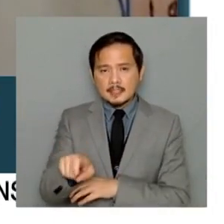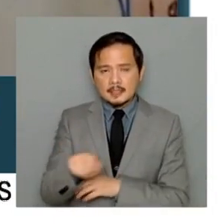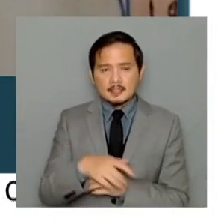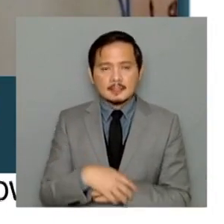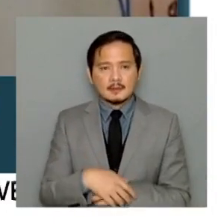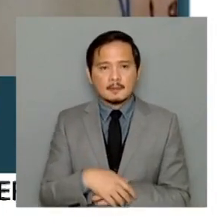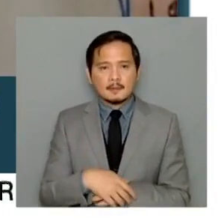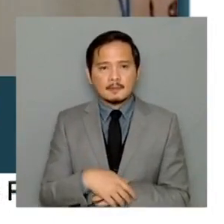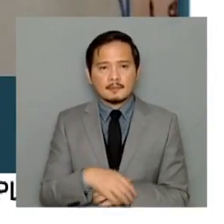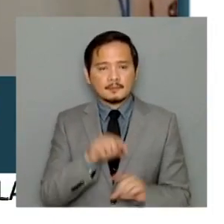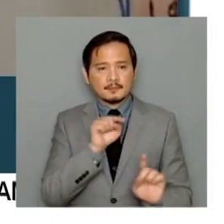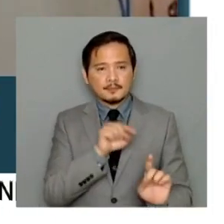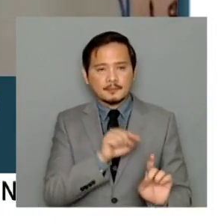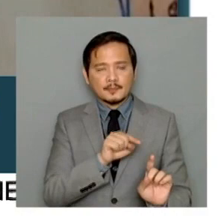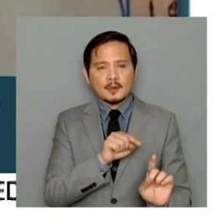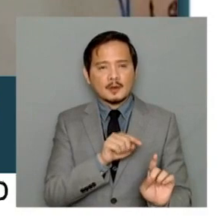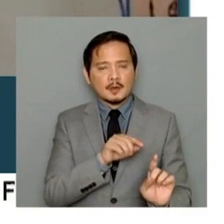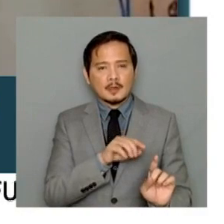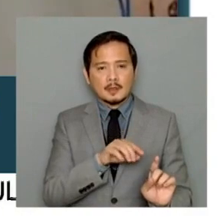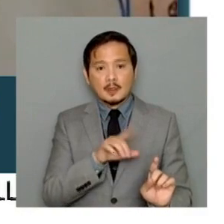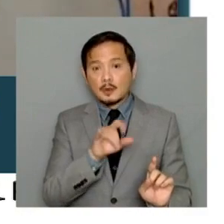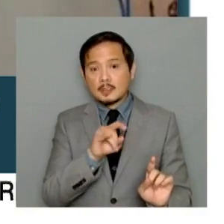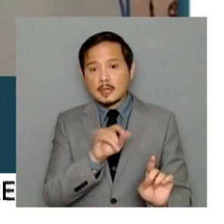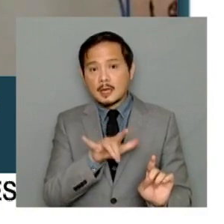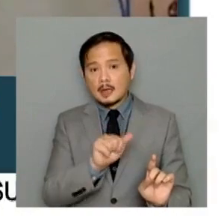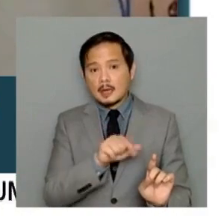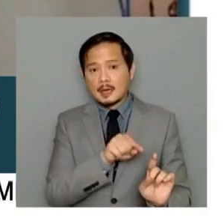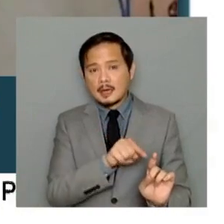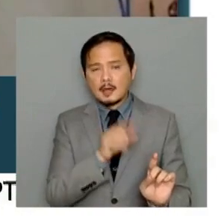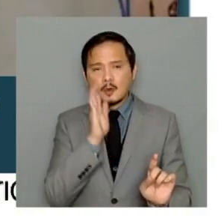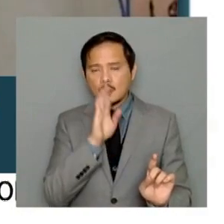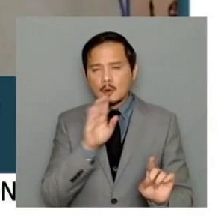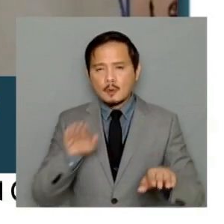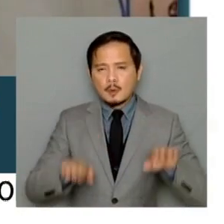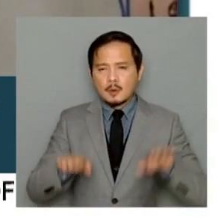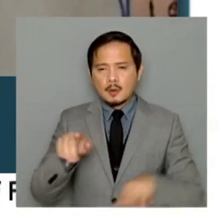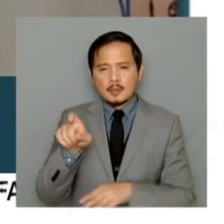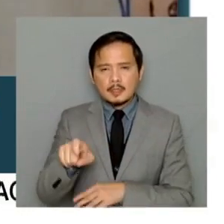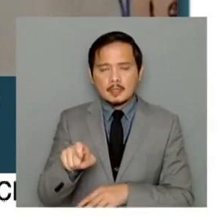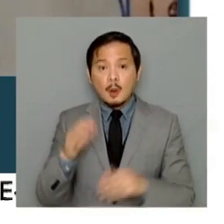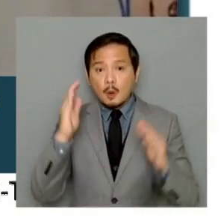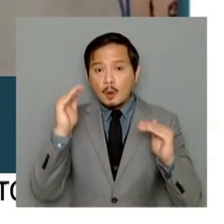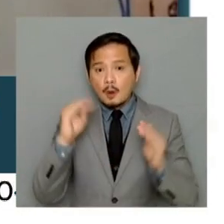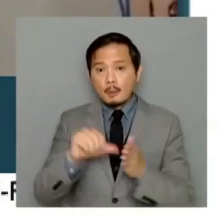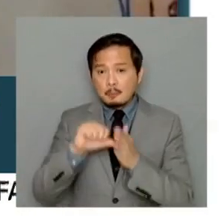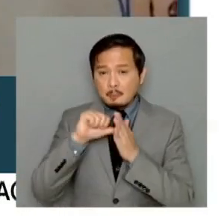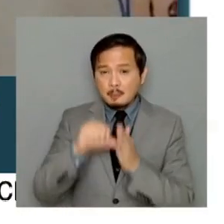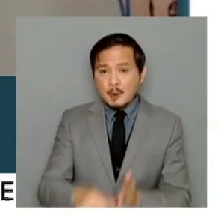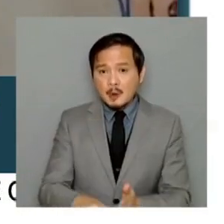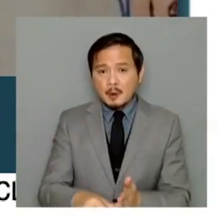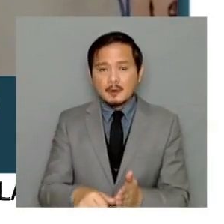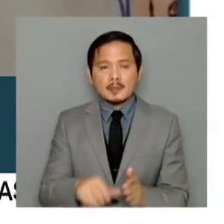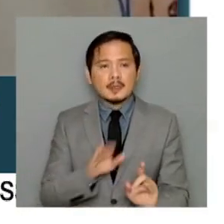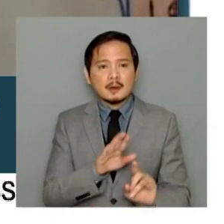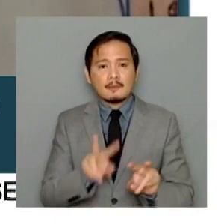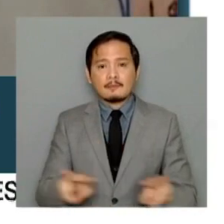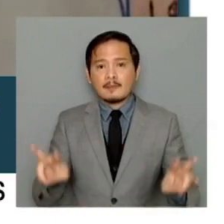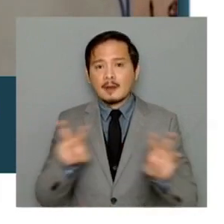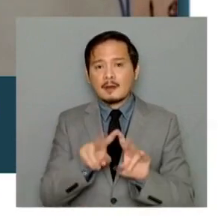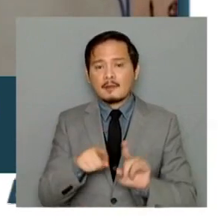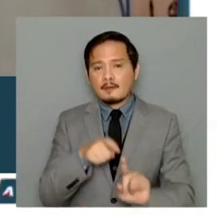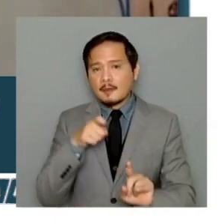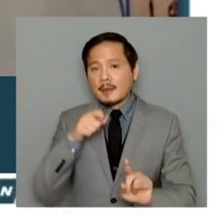Tony will be walking. And we hope that she puts an emphasis on, you know, applying her Ignatian values from the Ateneo